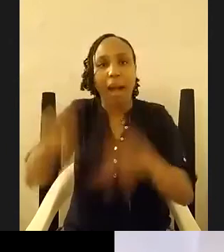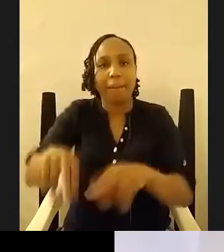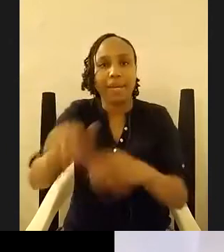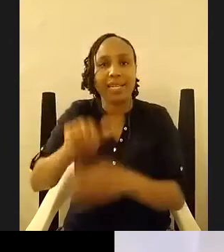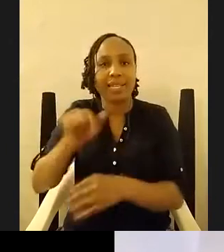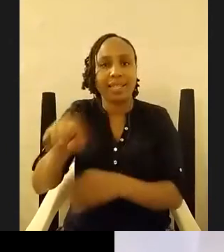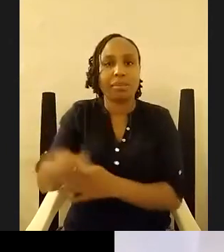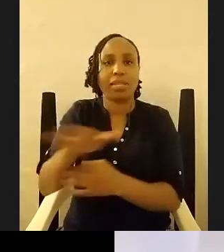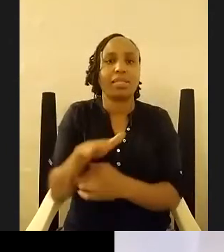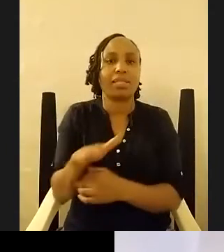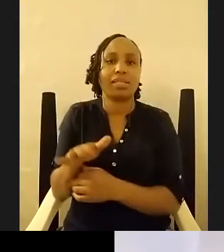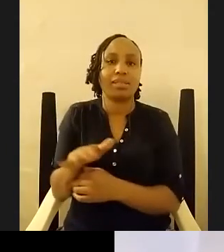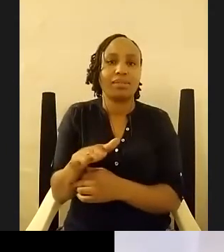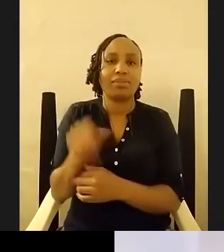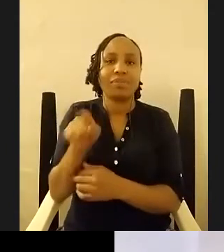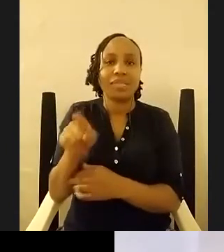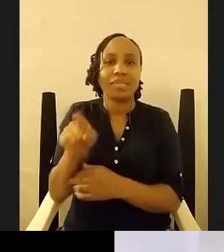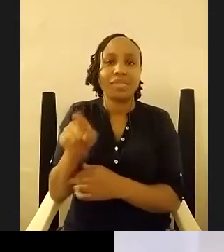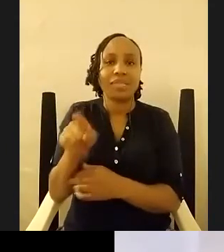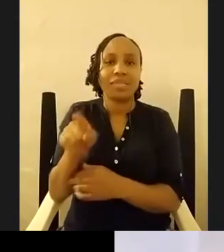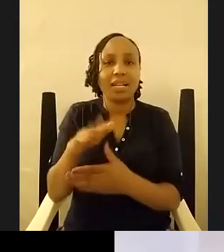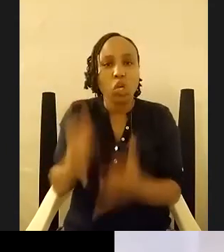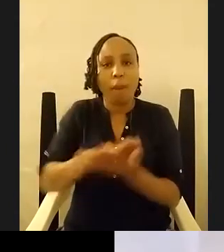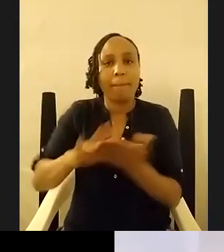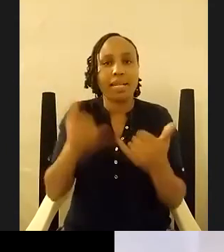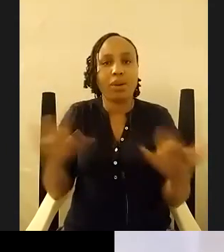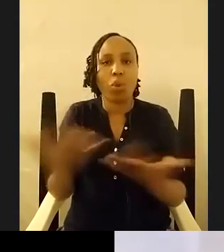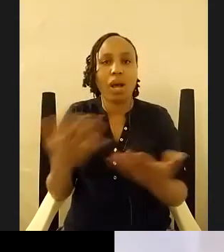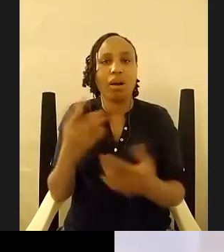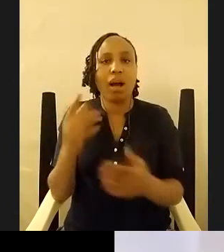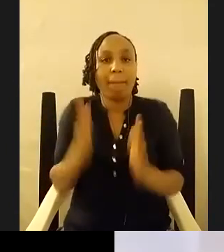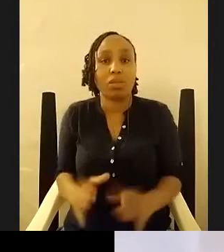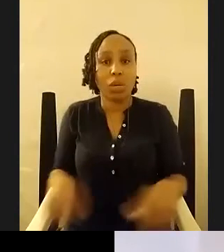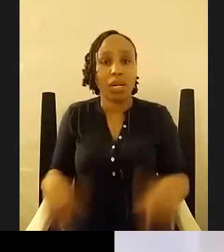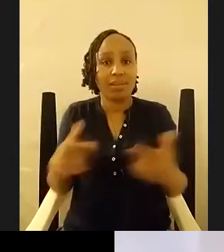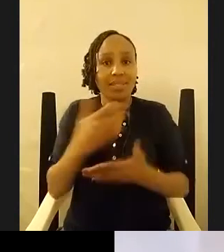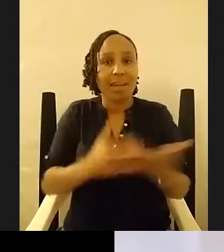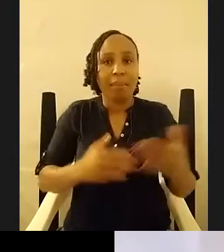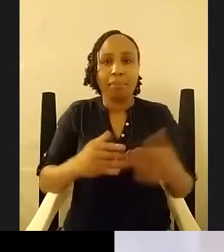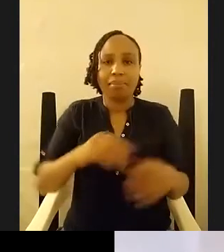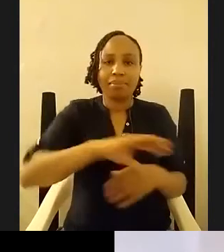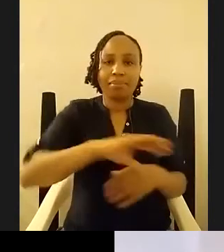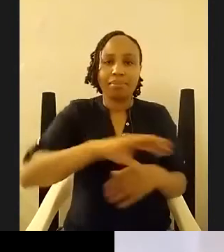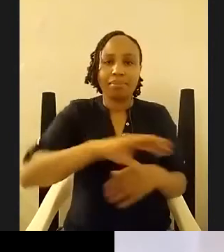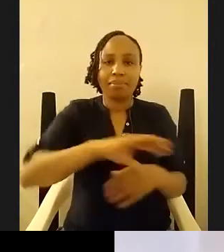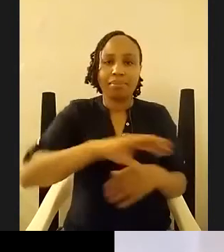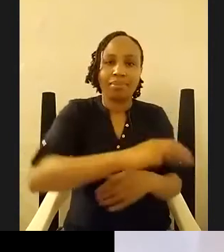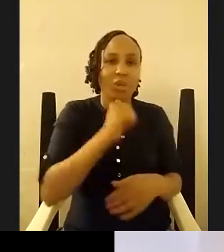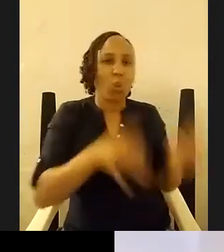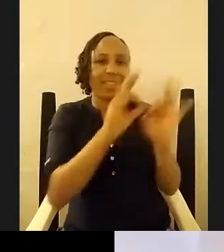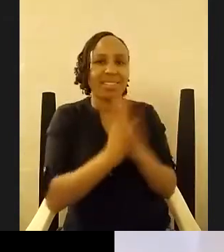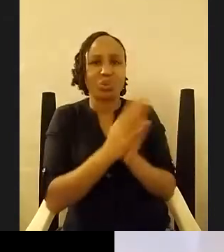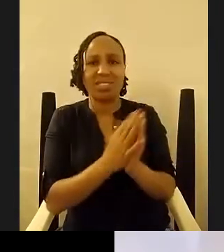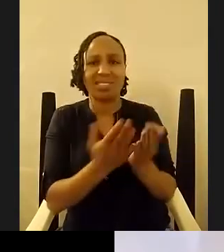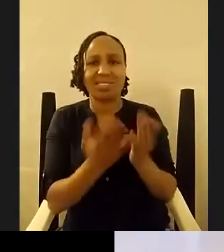baseline for where one lives there are just some neighborhoods that are not worth the story just like vintook has a lot of them